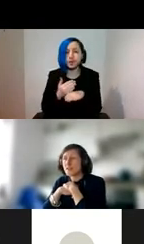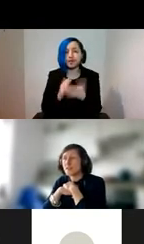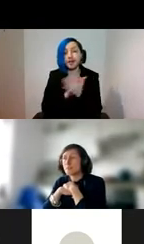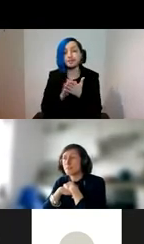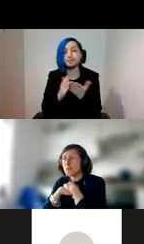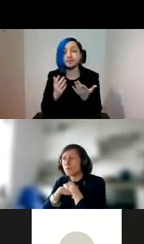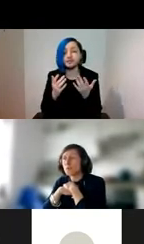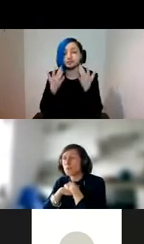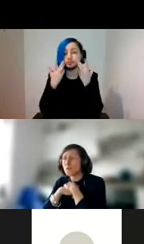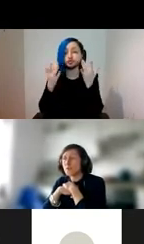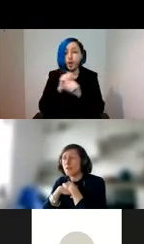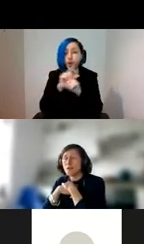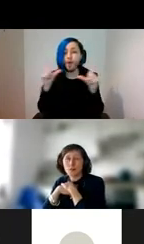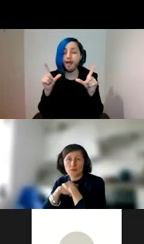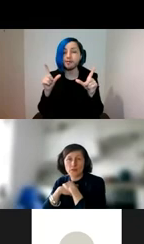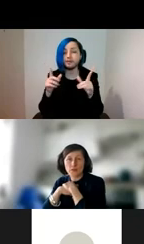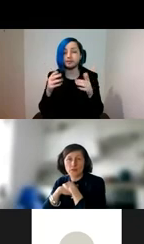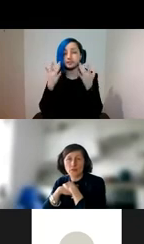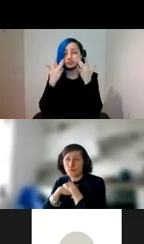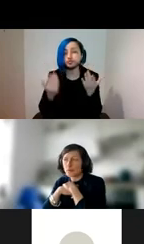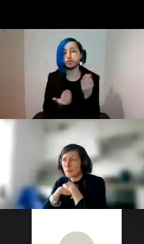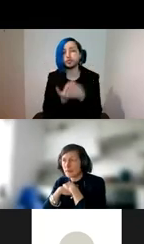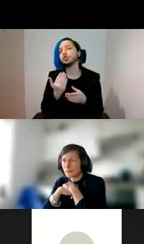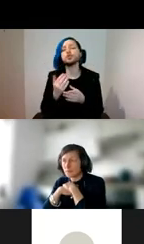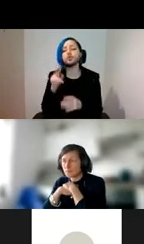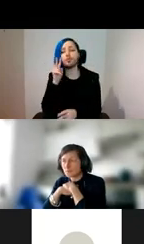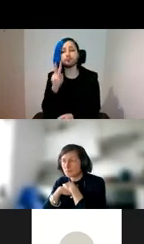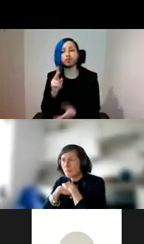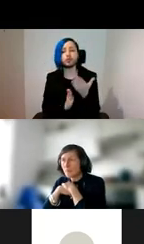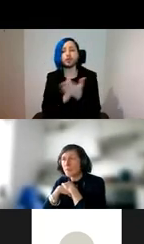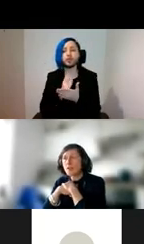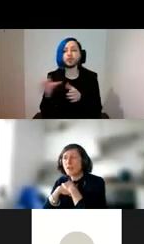validating new approaches across the curatorial spectrum.